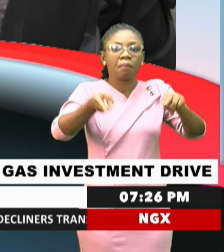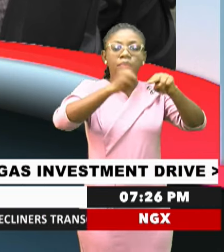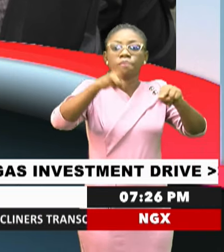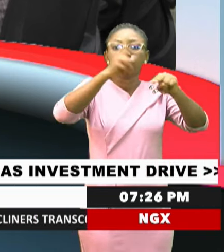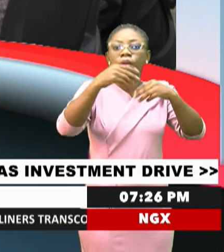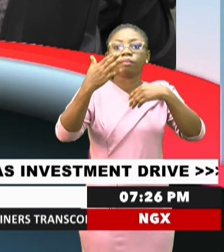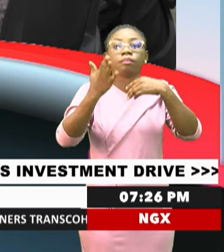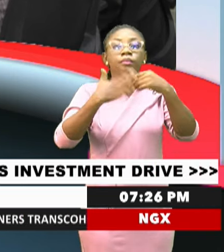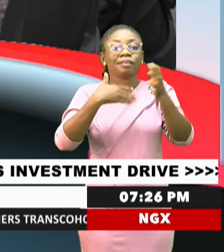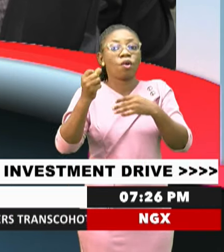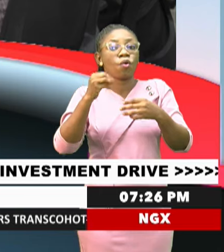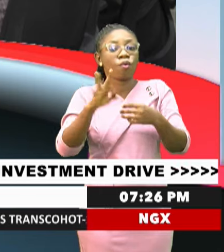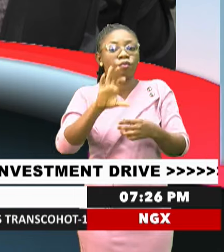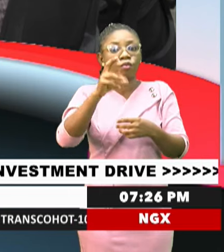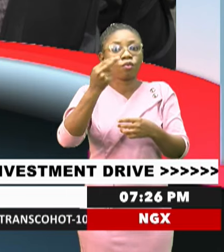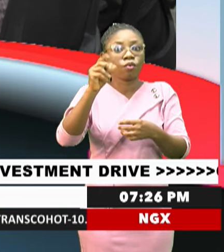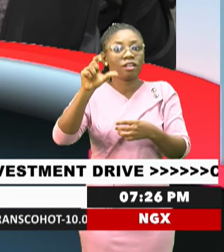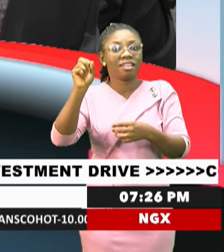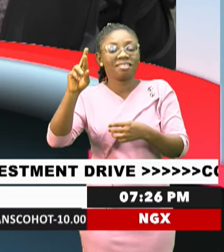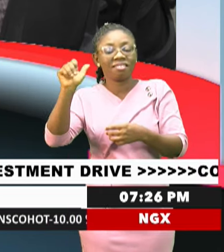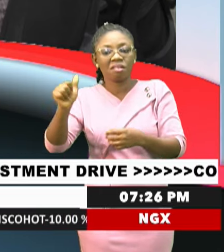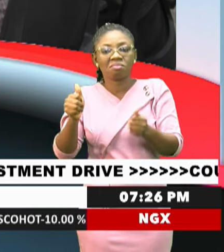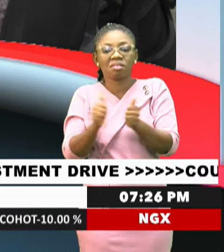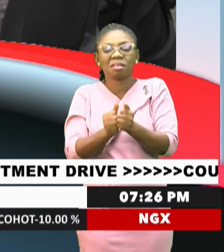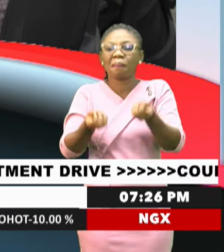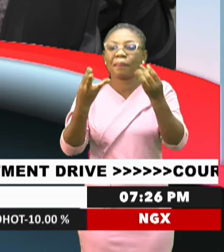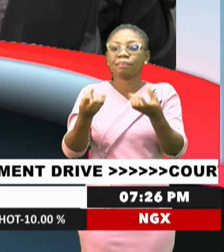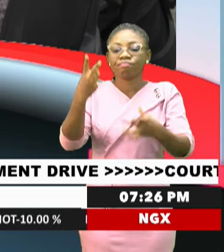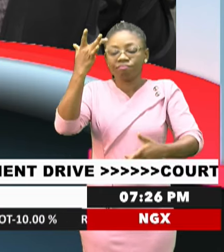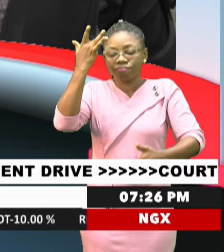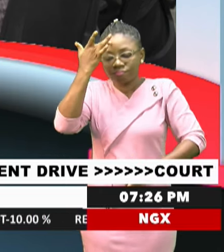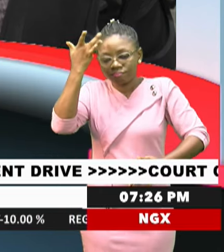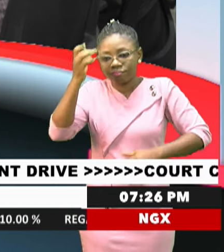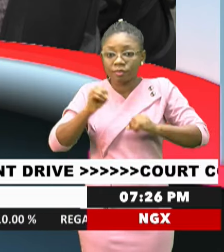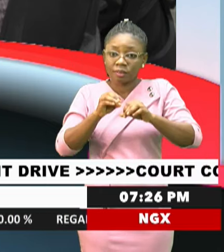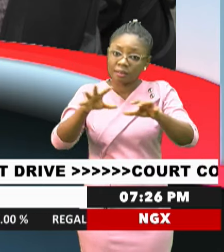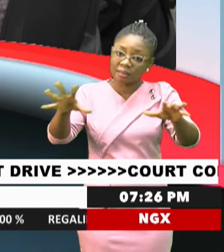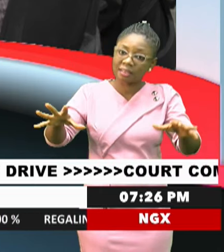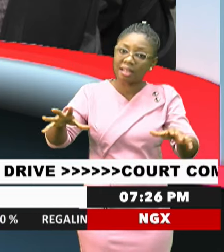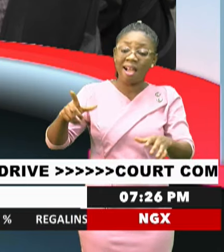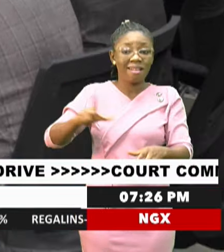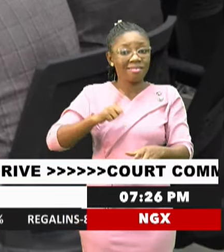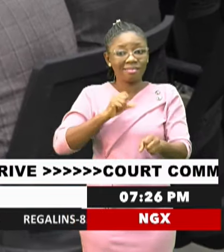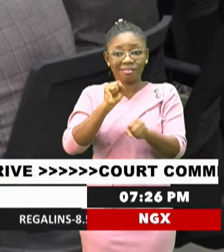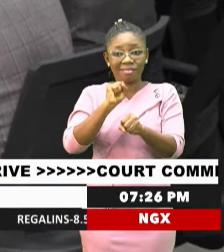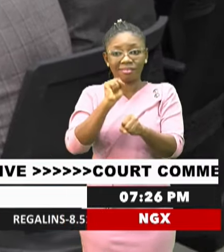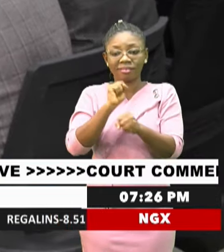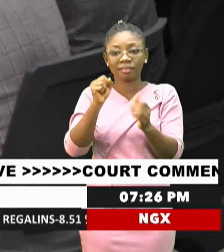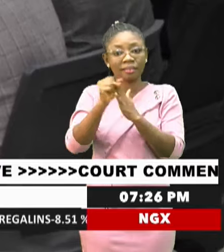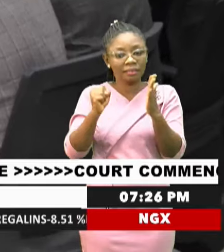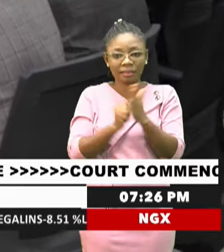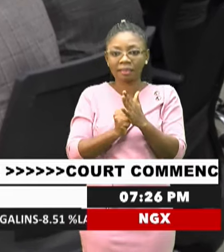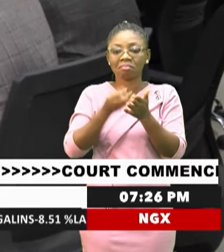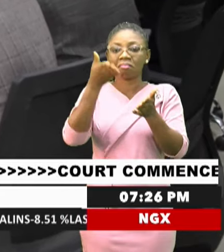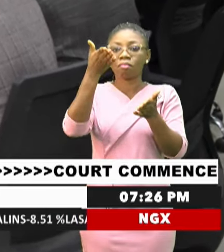of cholera with more records of fatalities, Lagos State is the worst hit. NCDC Director